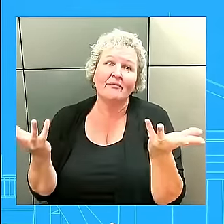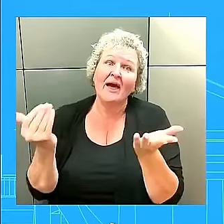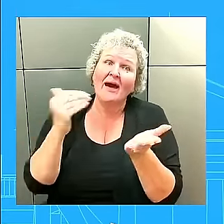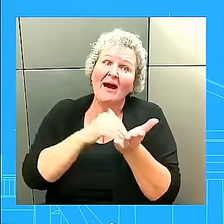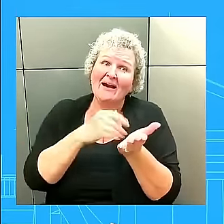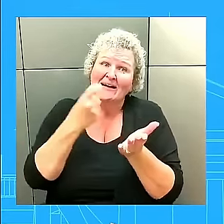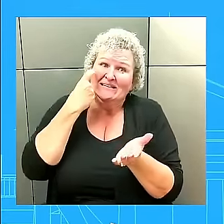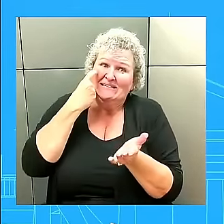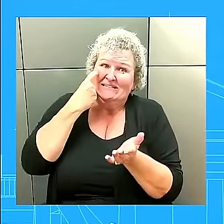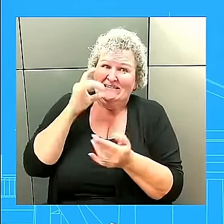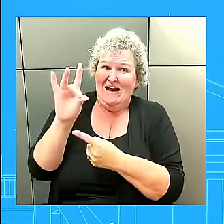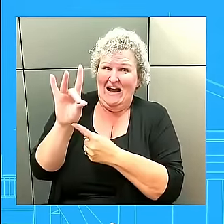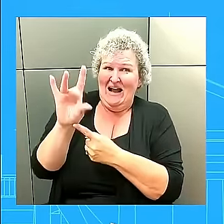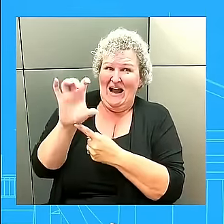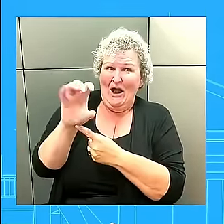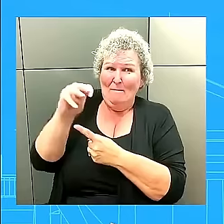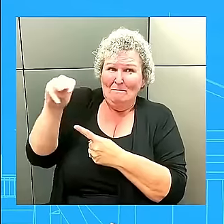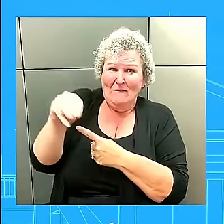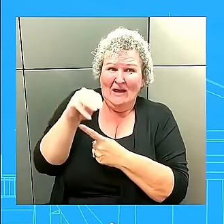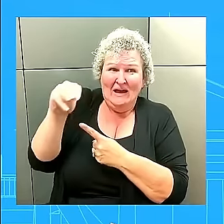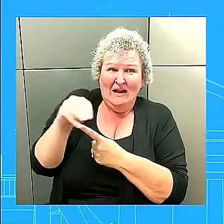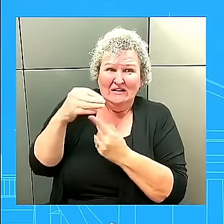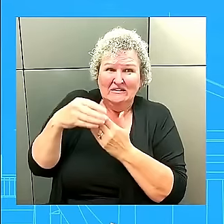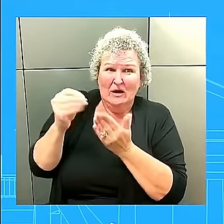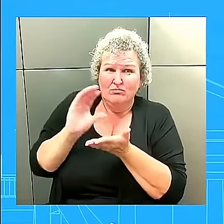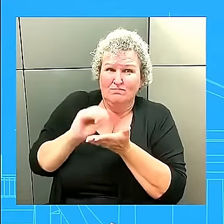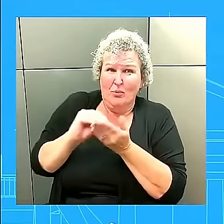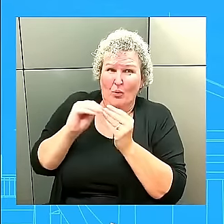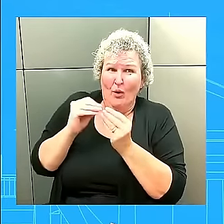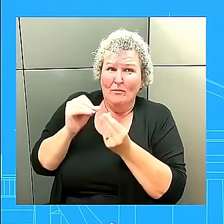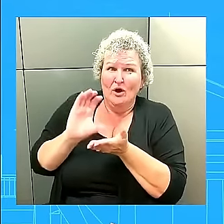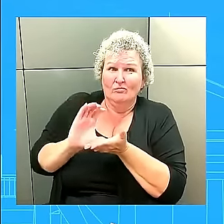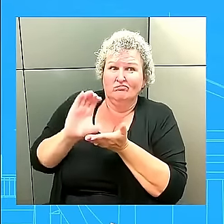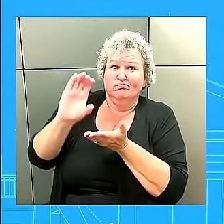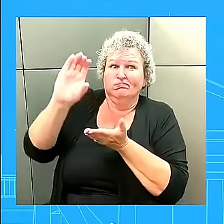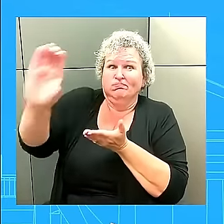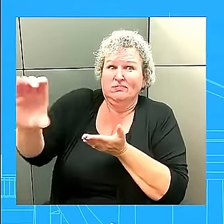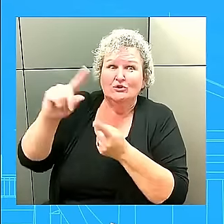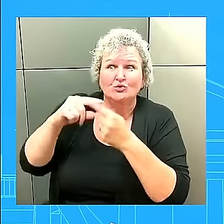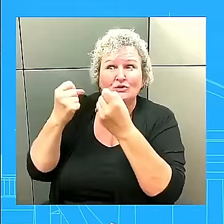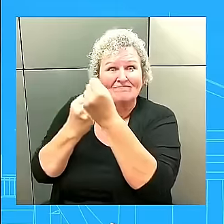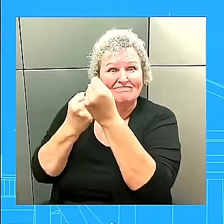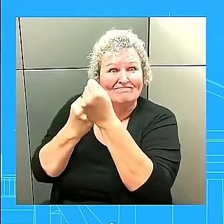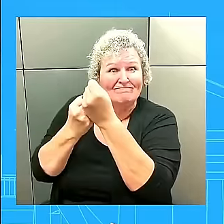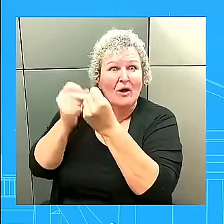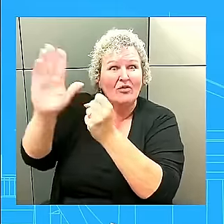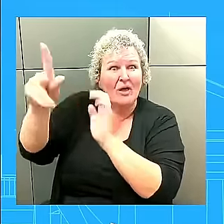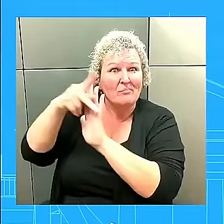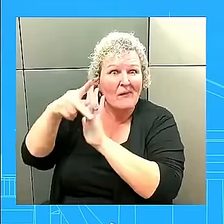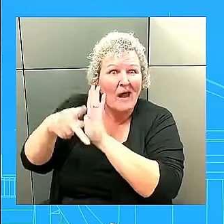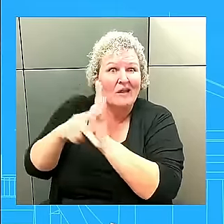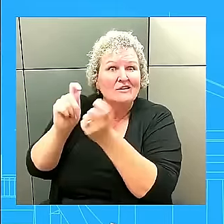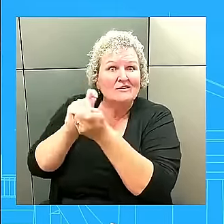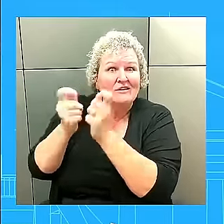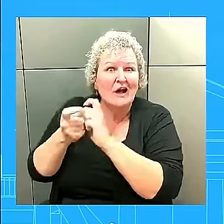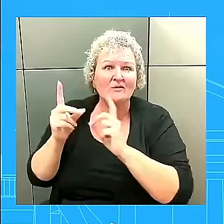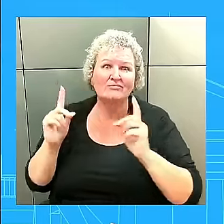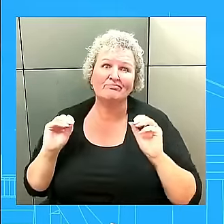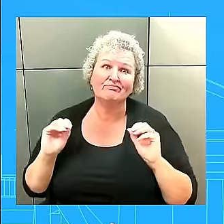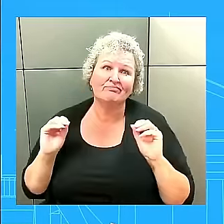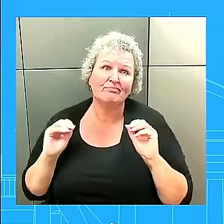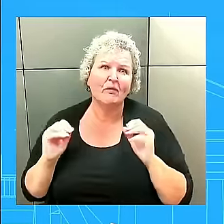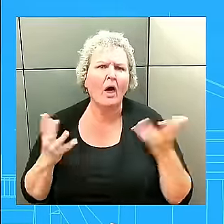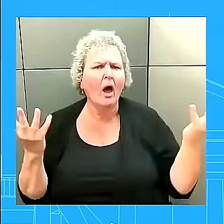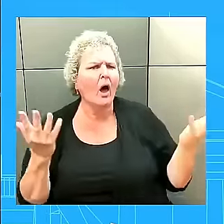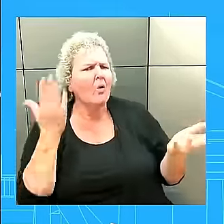there'll be more coming in security assistance. I just don't have any policy changes to speak to today. Why put a restriction on the type of target